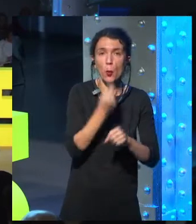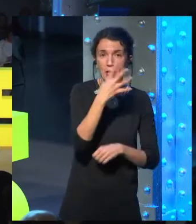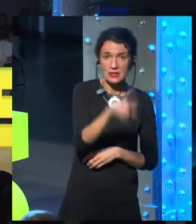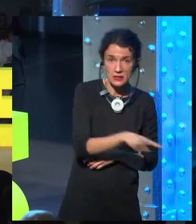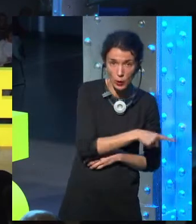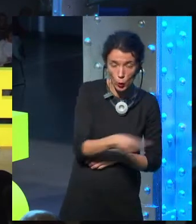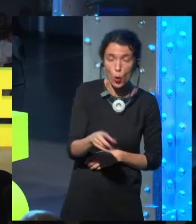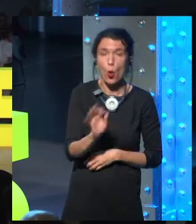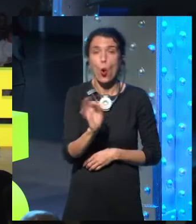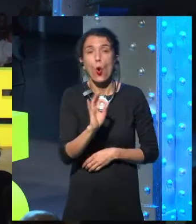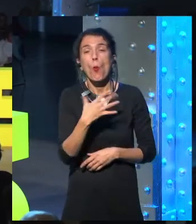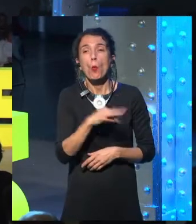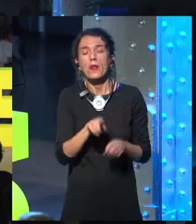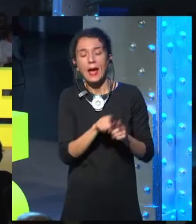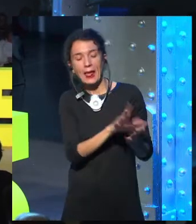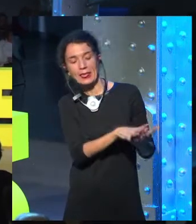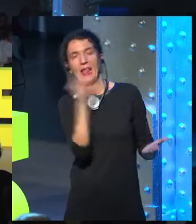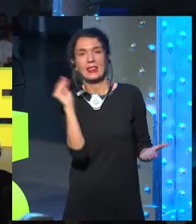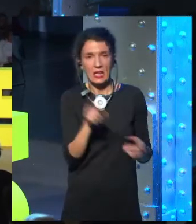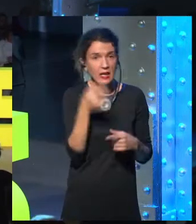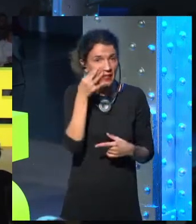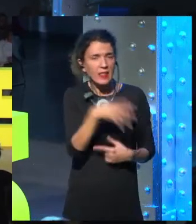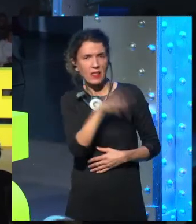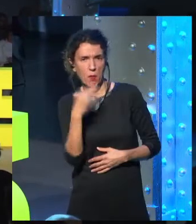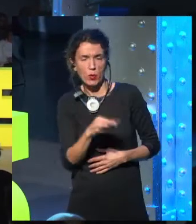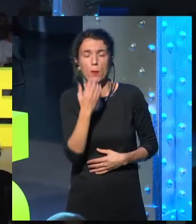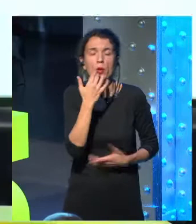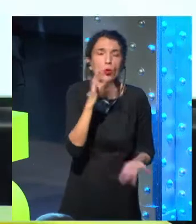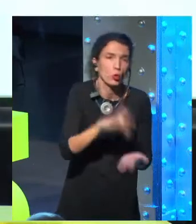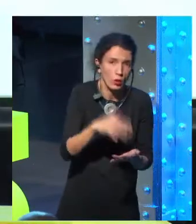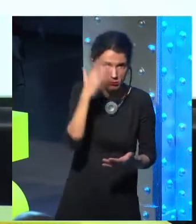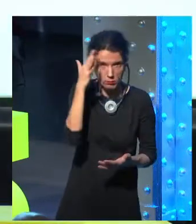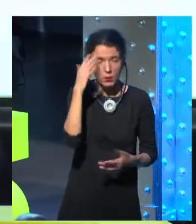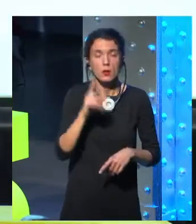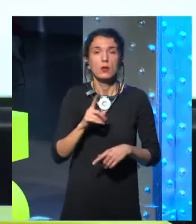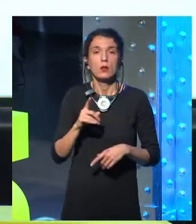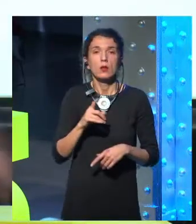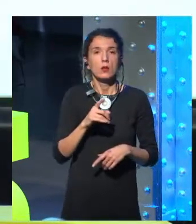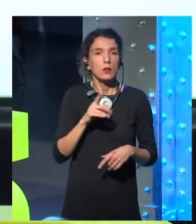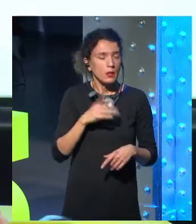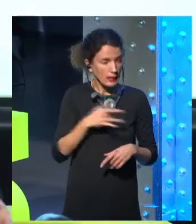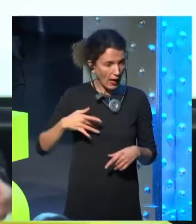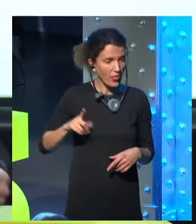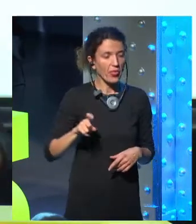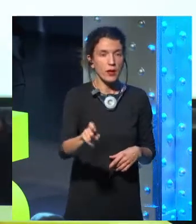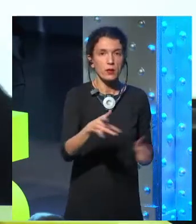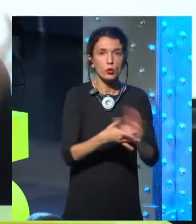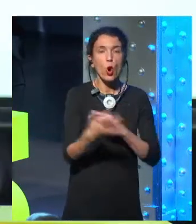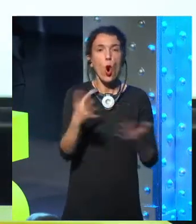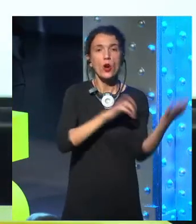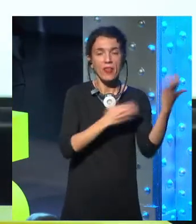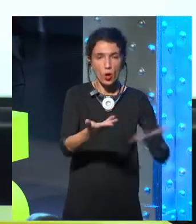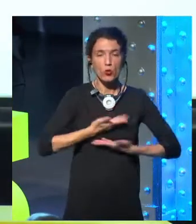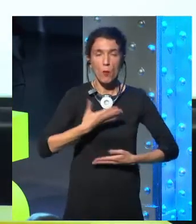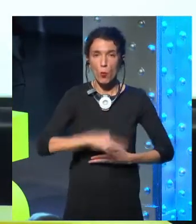cancer, you can have a tissue sample, and you can have a computer read it, and say, here's the readout. There's a